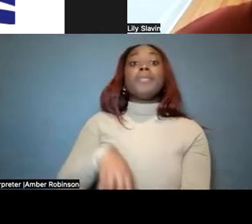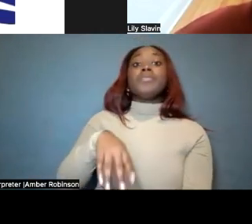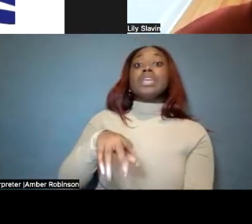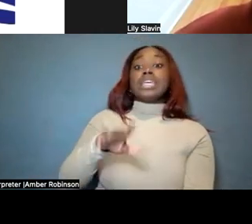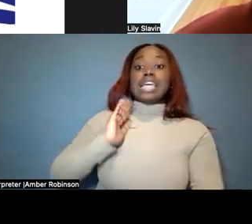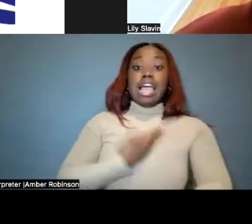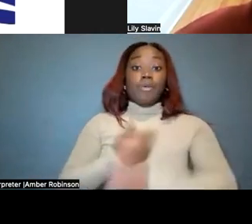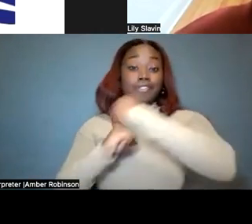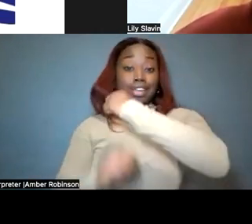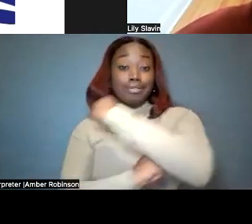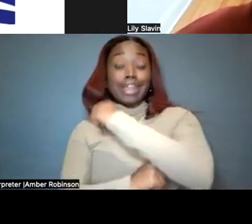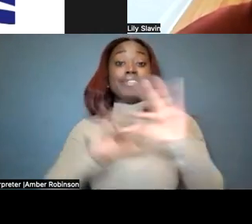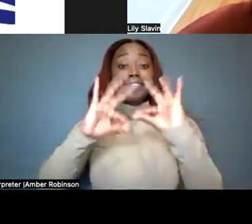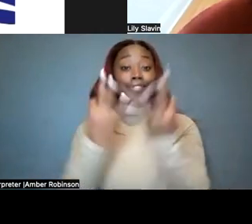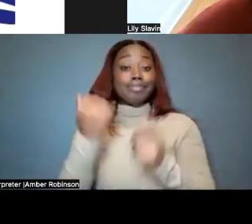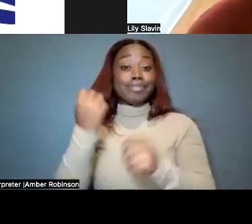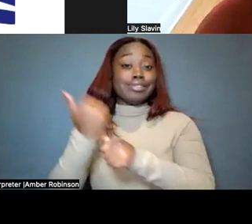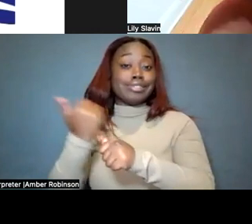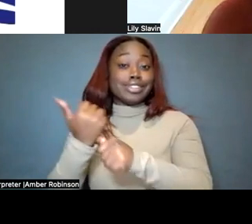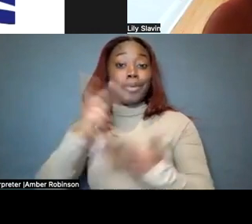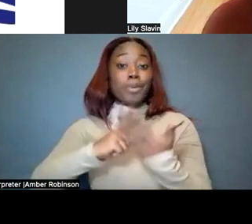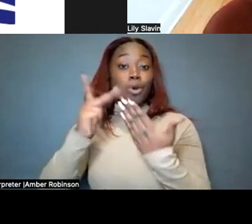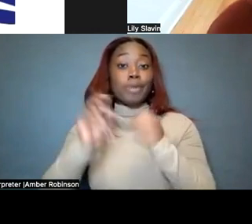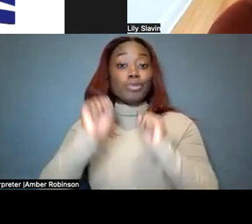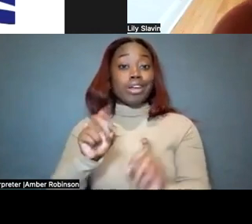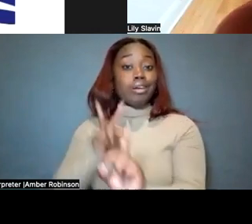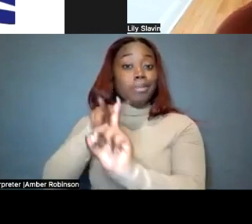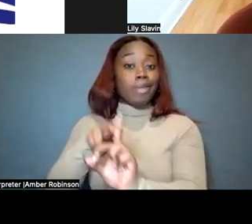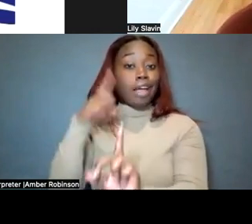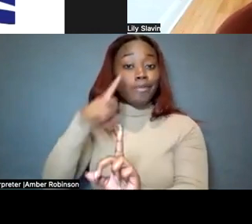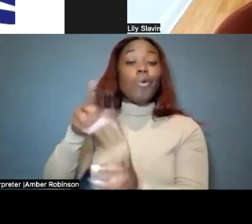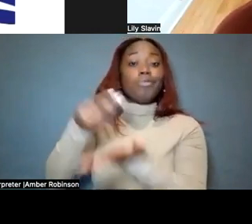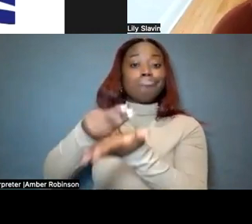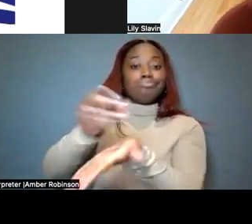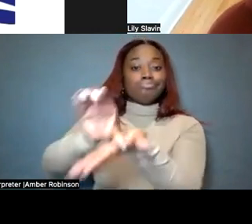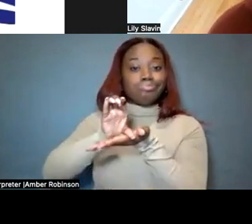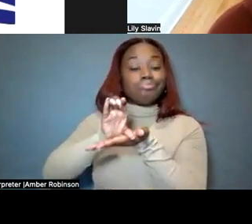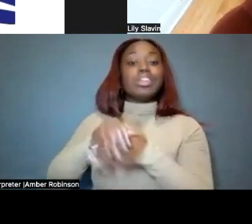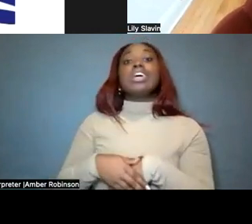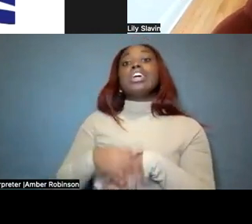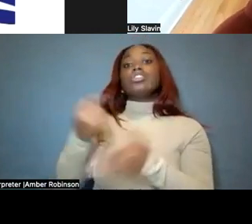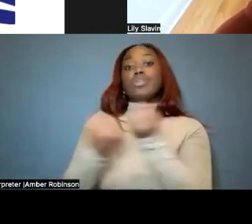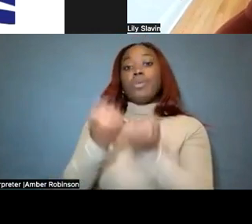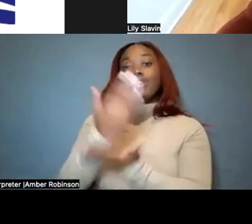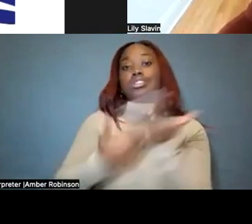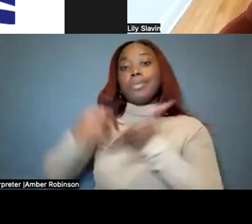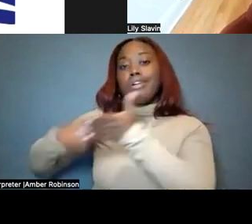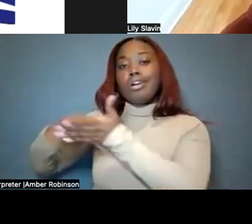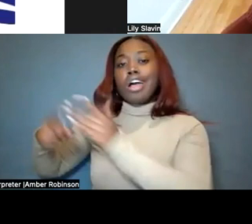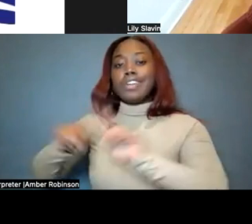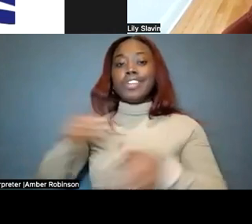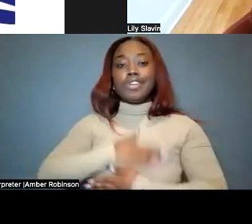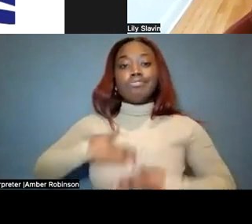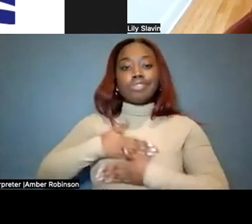one of our family assistance programs where you can apply for funding to support some of the costs of different recreational